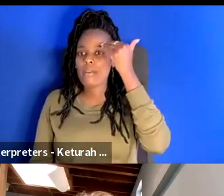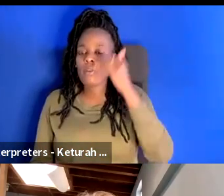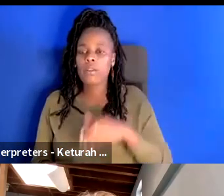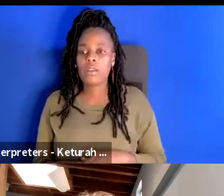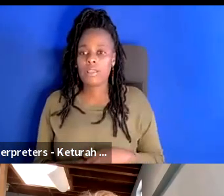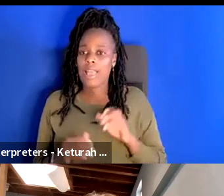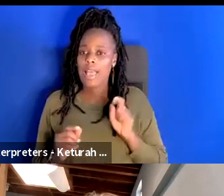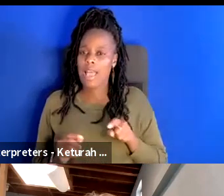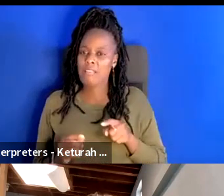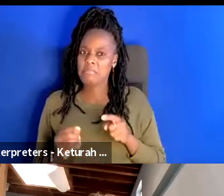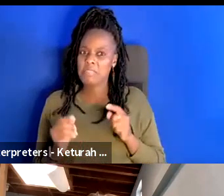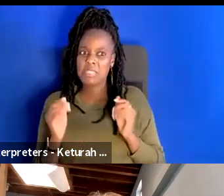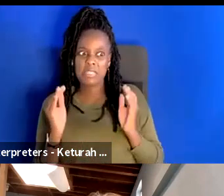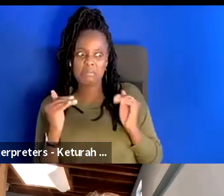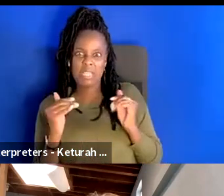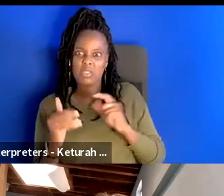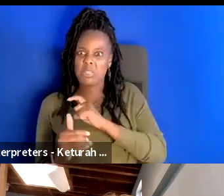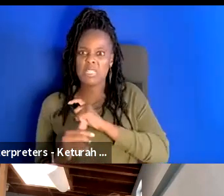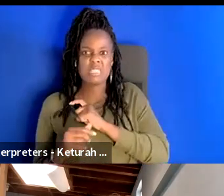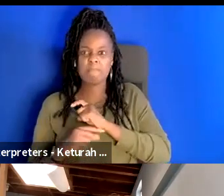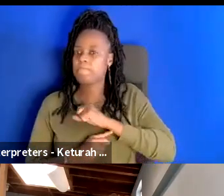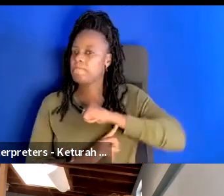to police and and how I can push against that